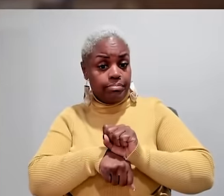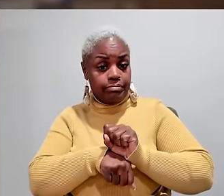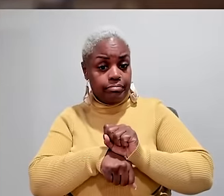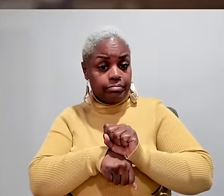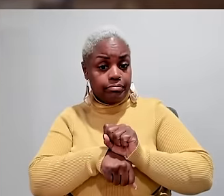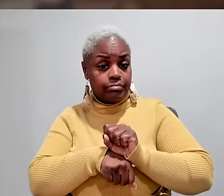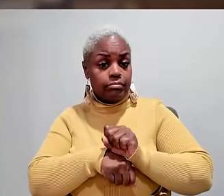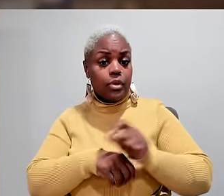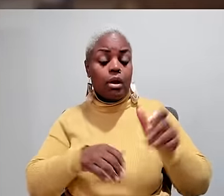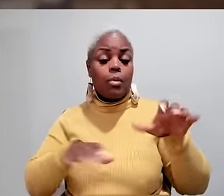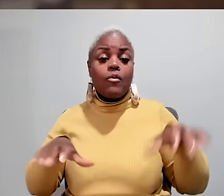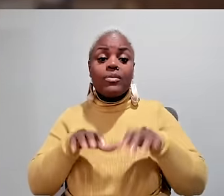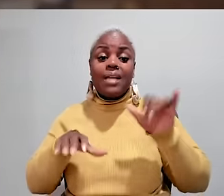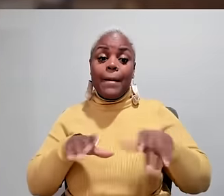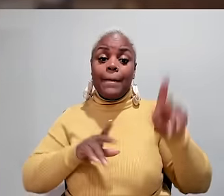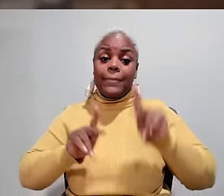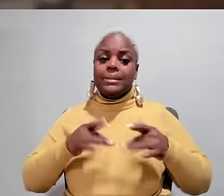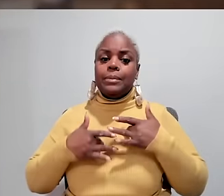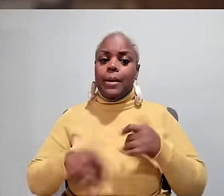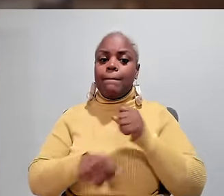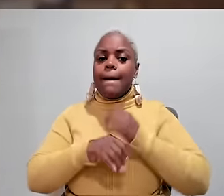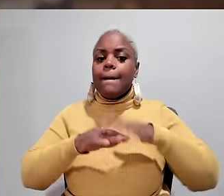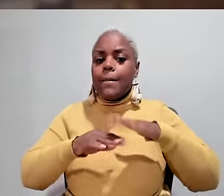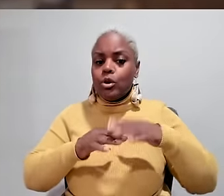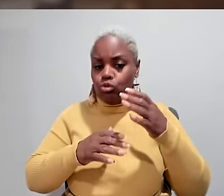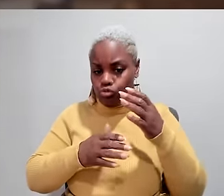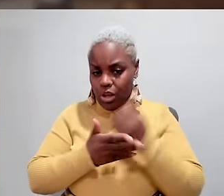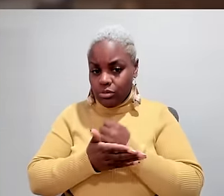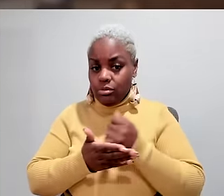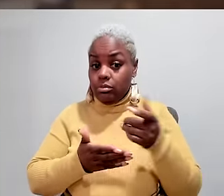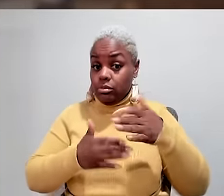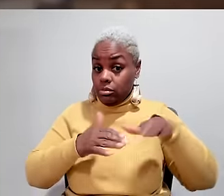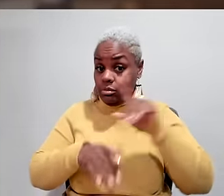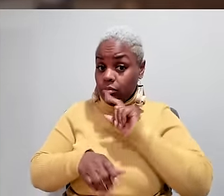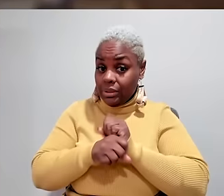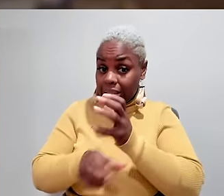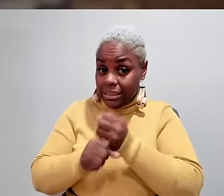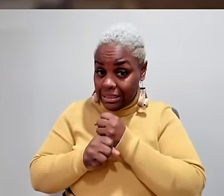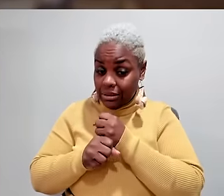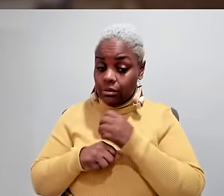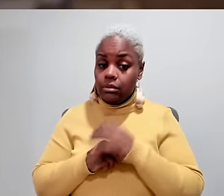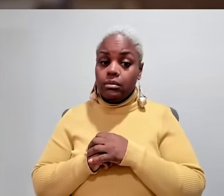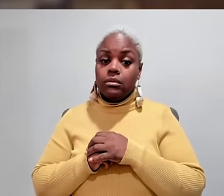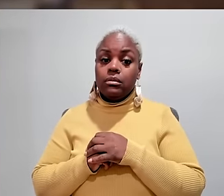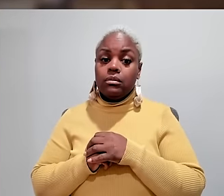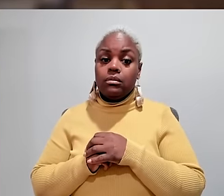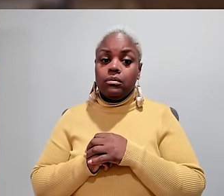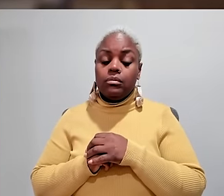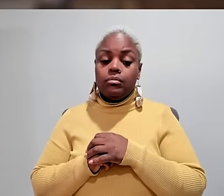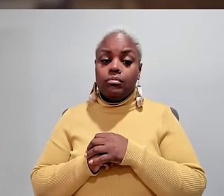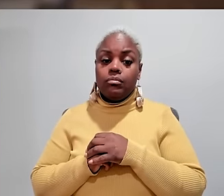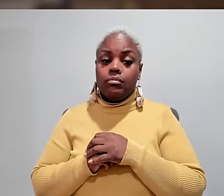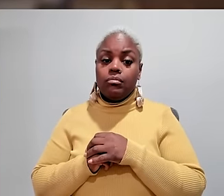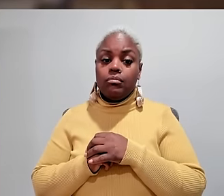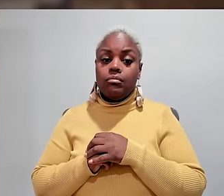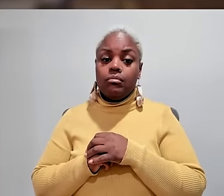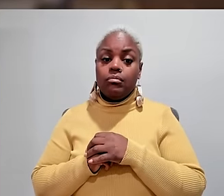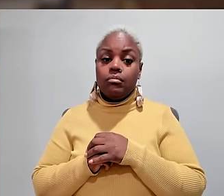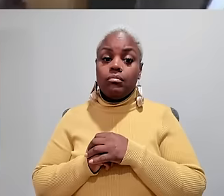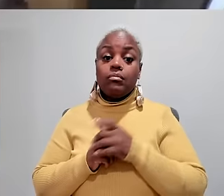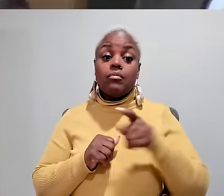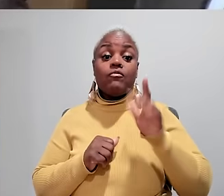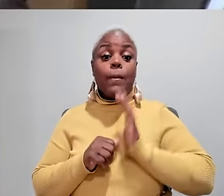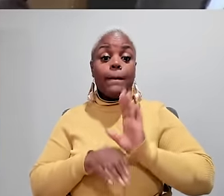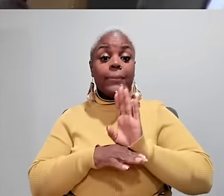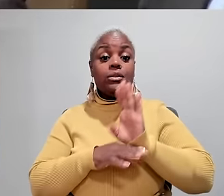not capable of putting out the job performance that people typically making minimum wage and above are